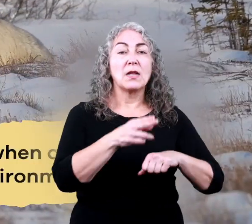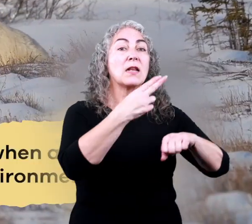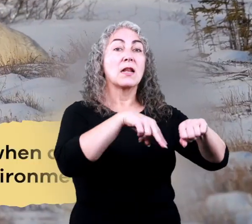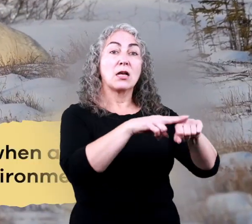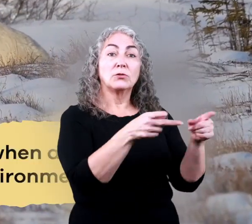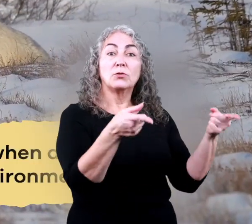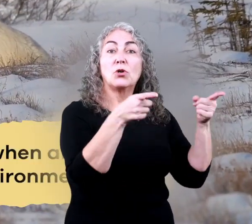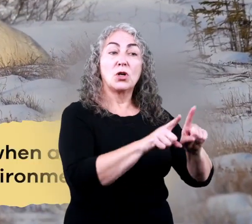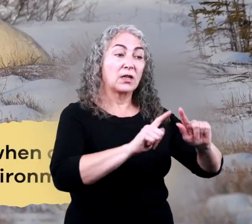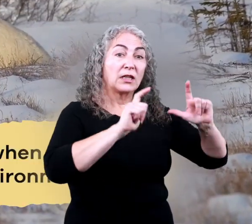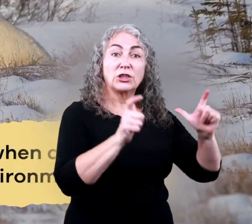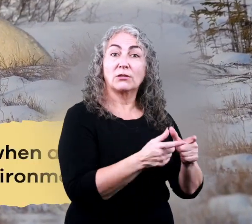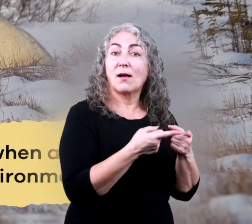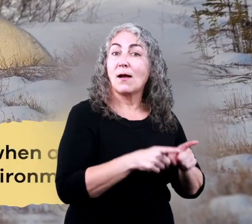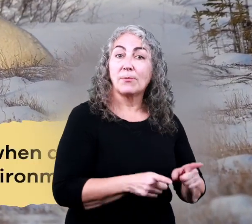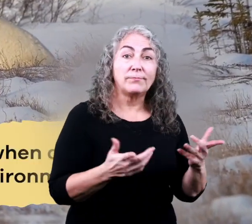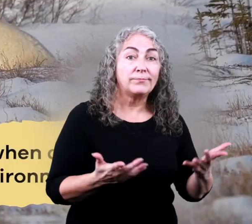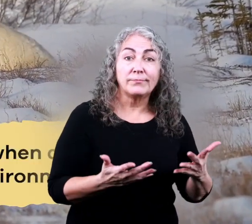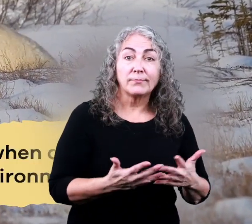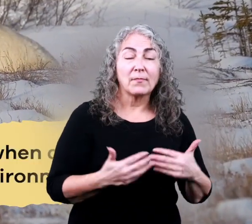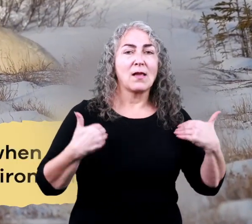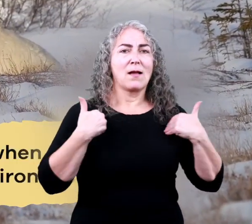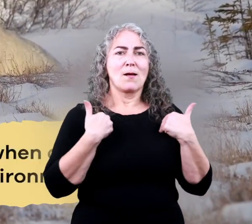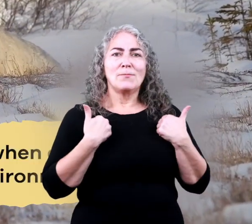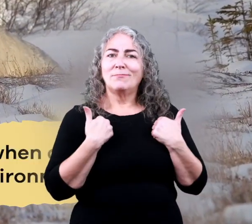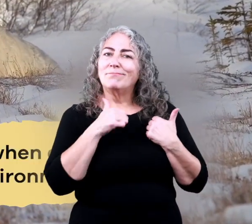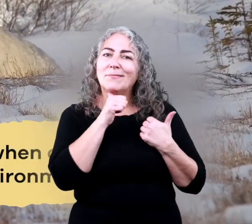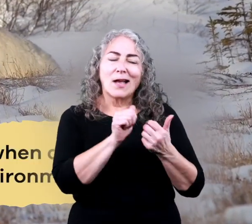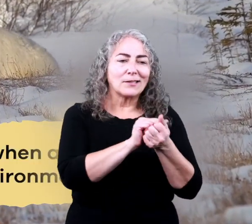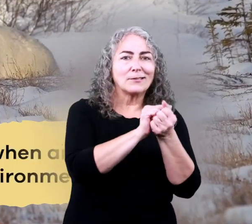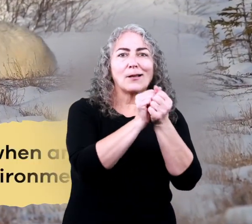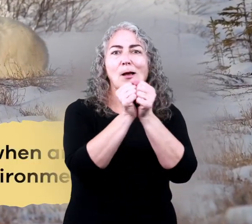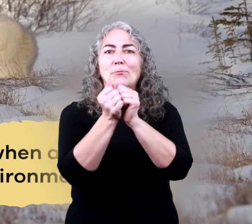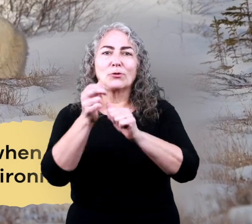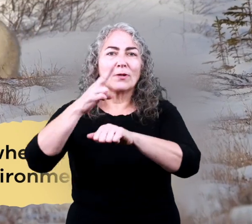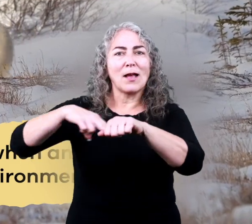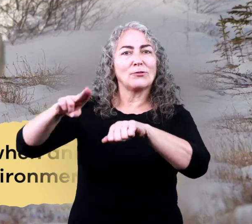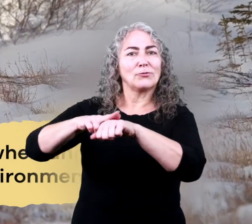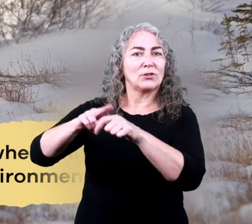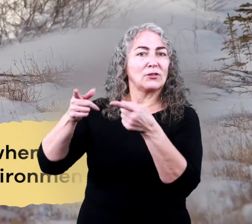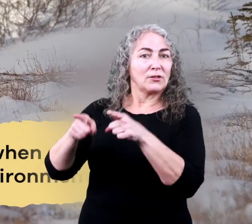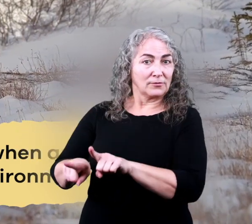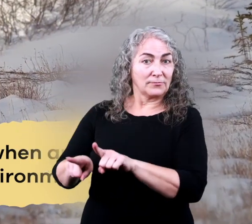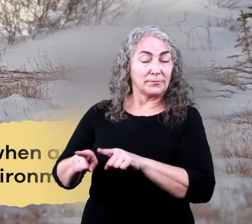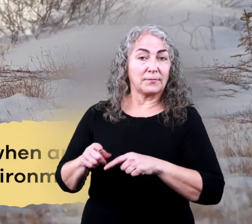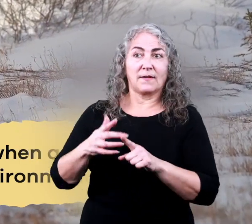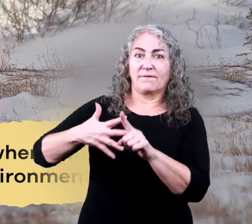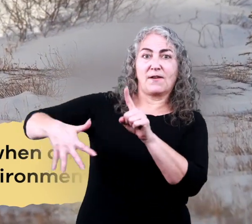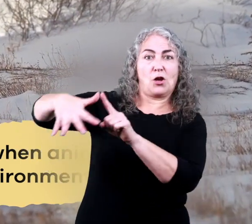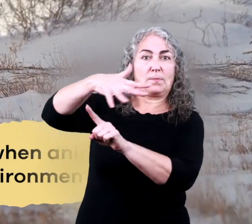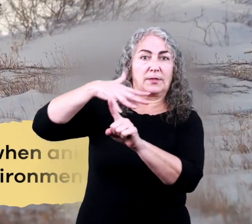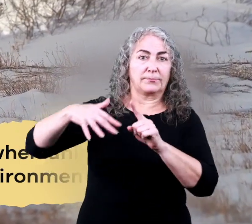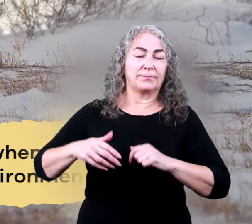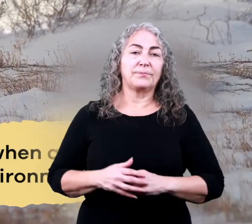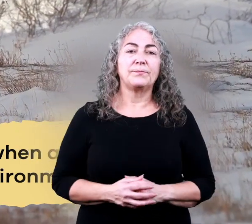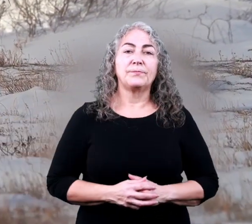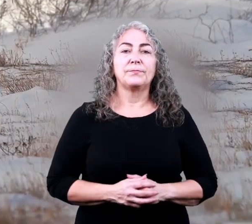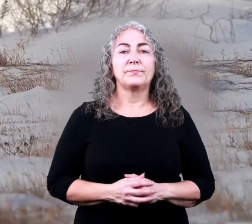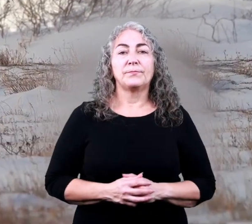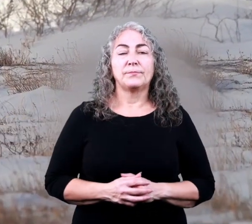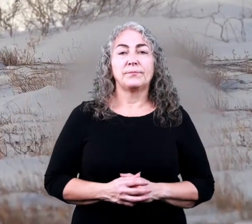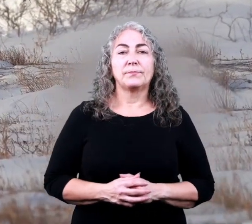natural occurring extinction happens when animals do not adapt to natural changes in their environment